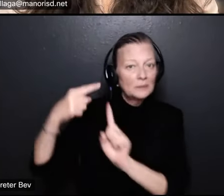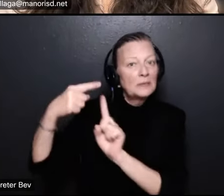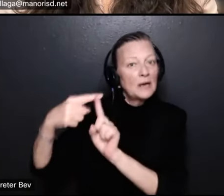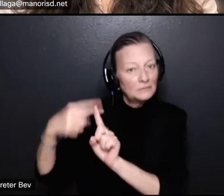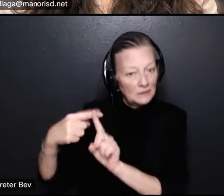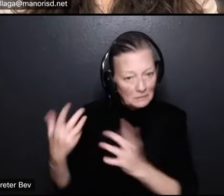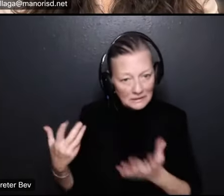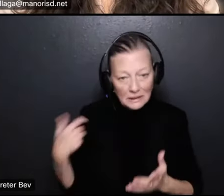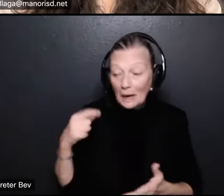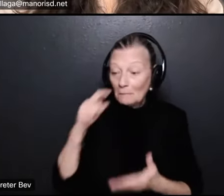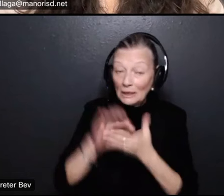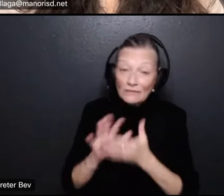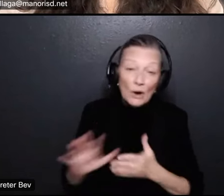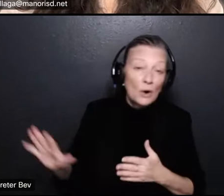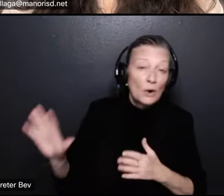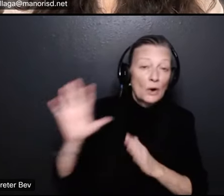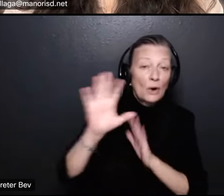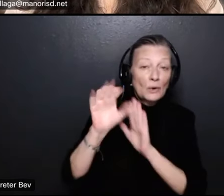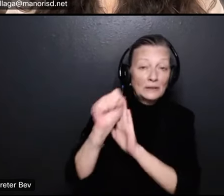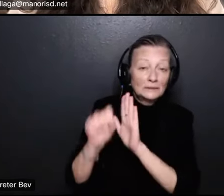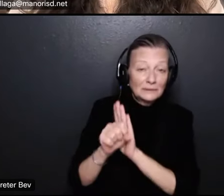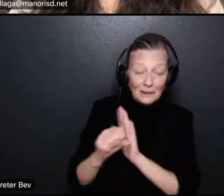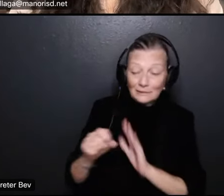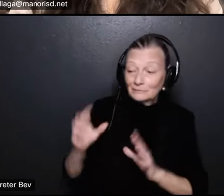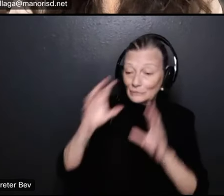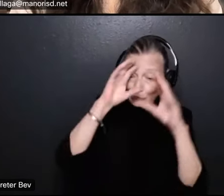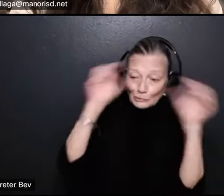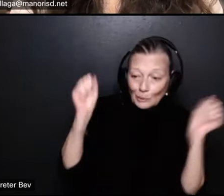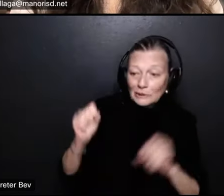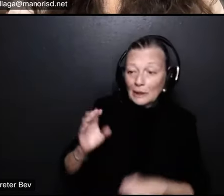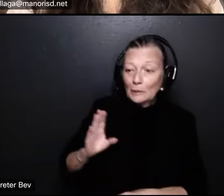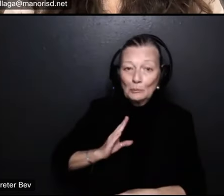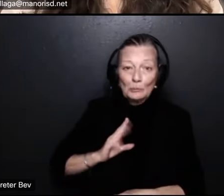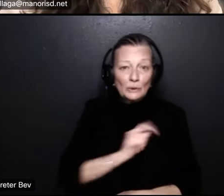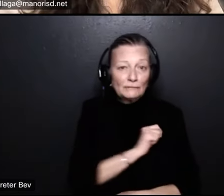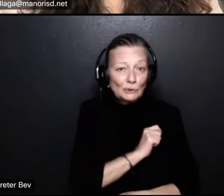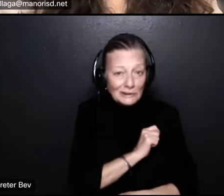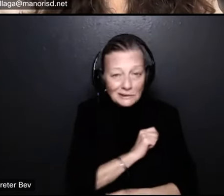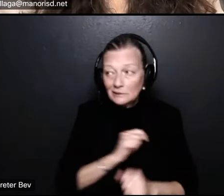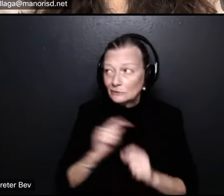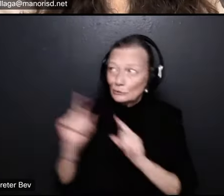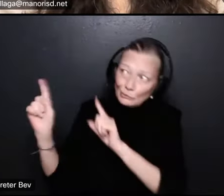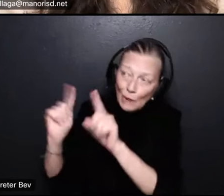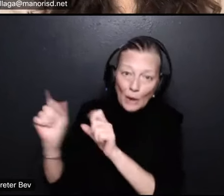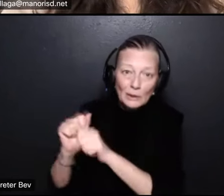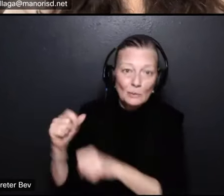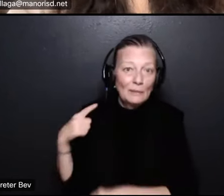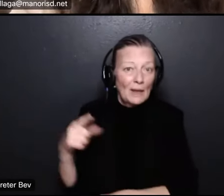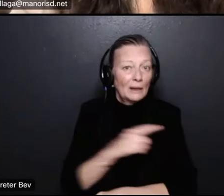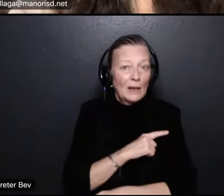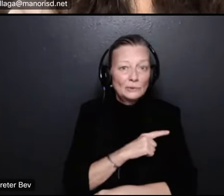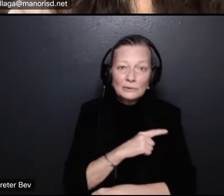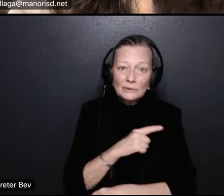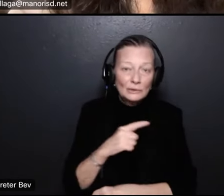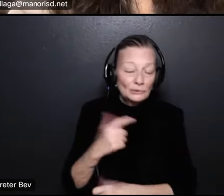across the state superintendents and board trustees are talking to their legislators and and it's really it's almost universal